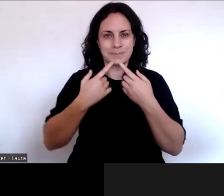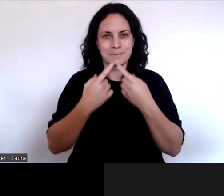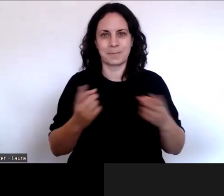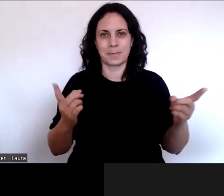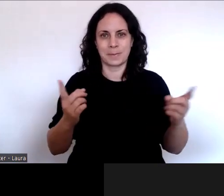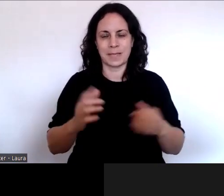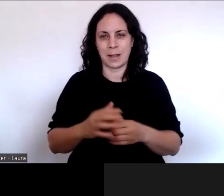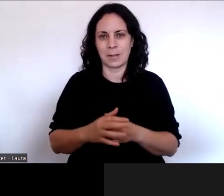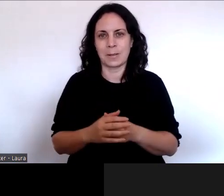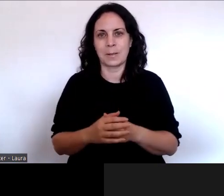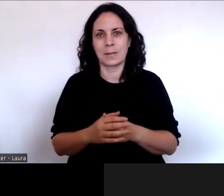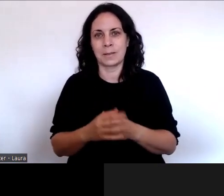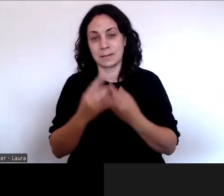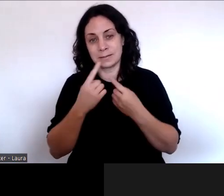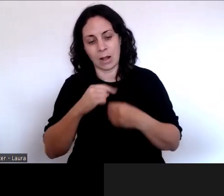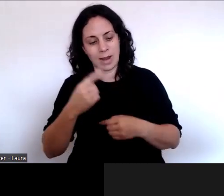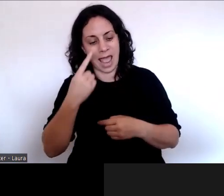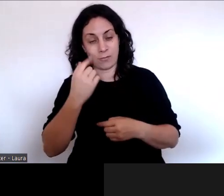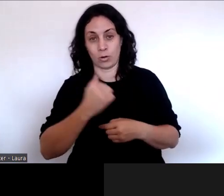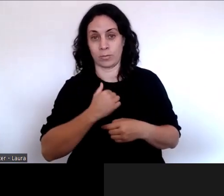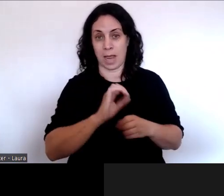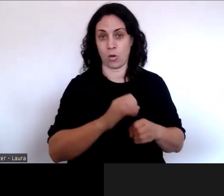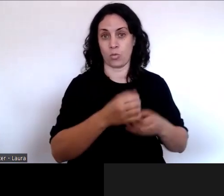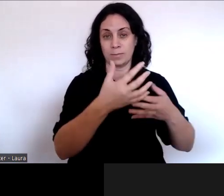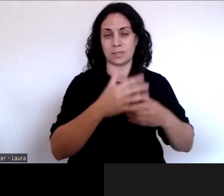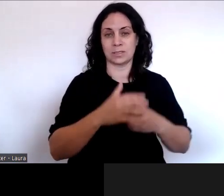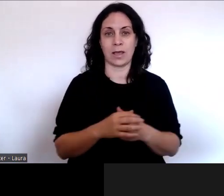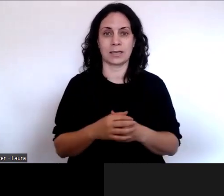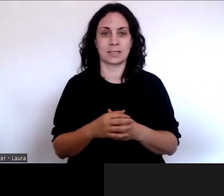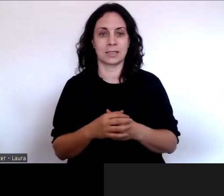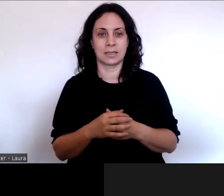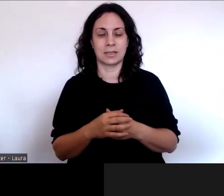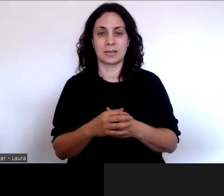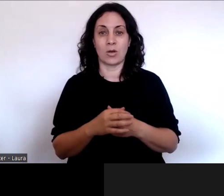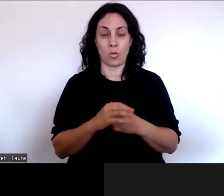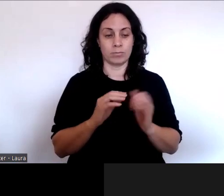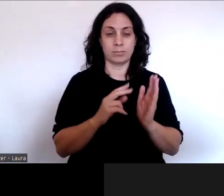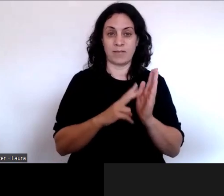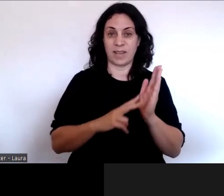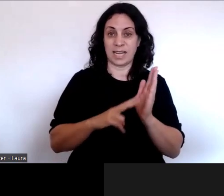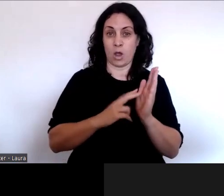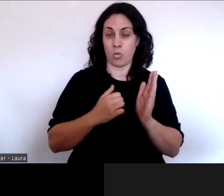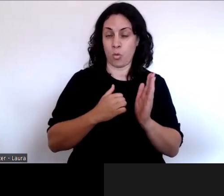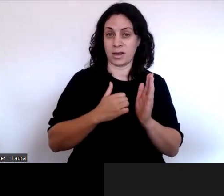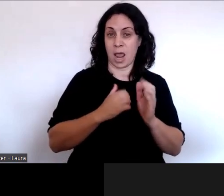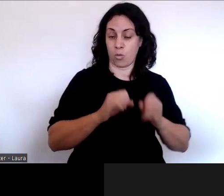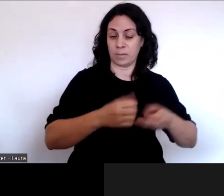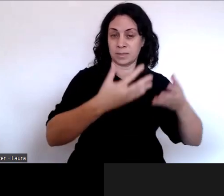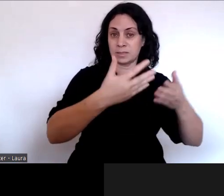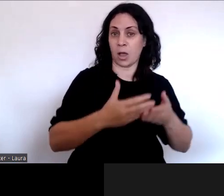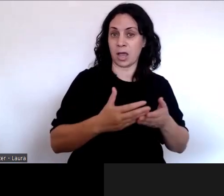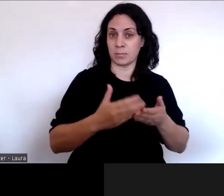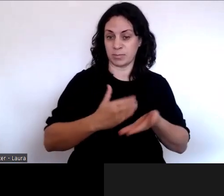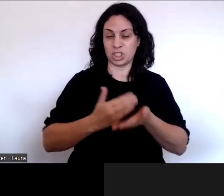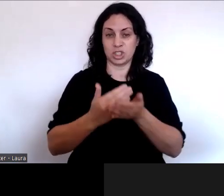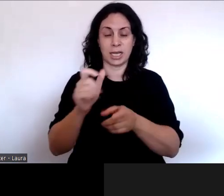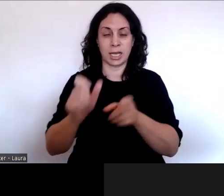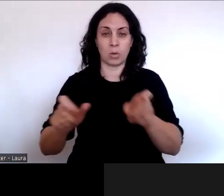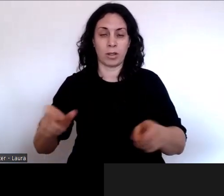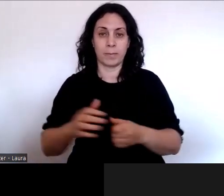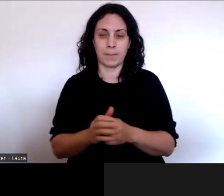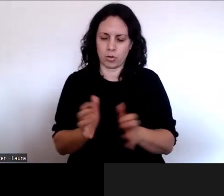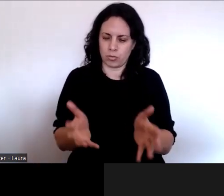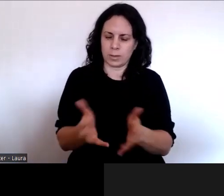Direct them to to our website. You might just want to share the little animated video which we've got on our website and encourage them